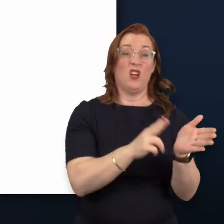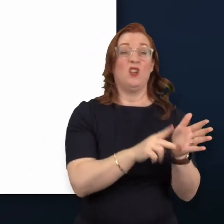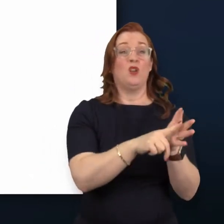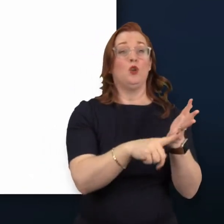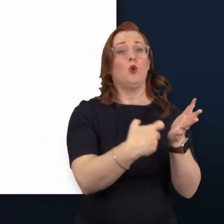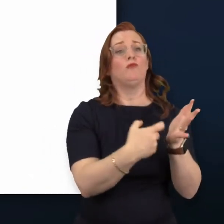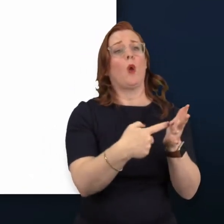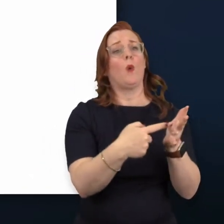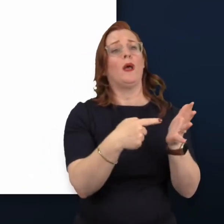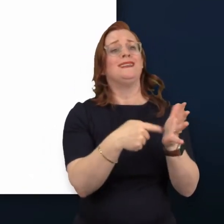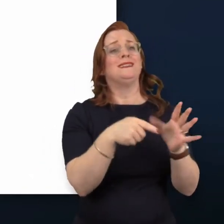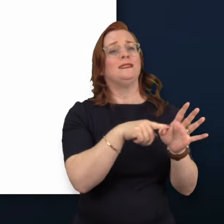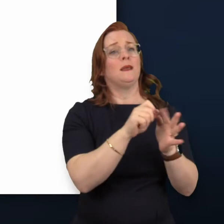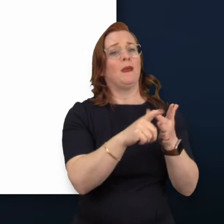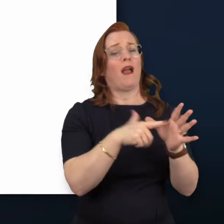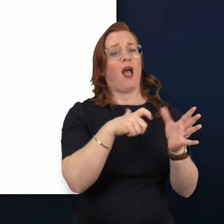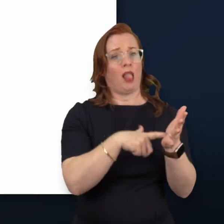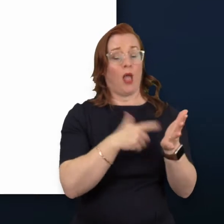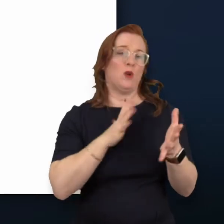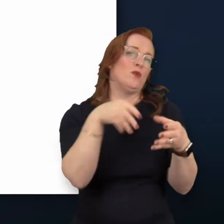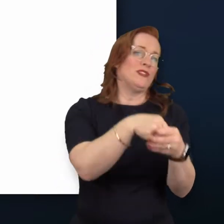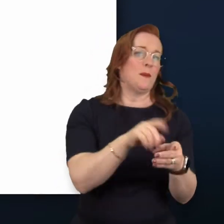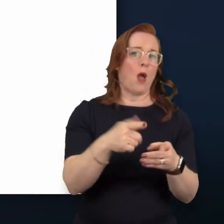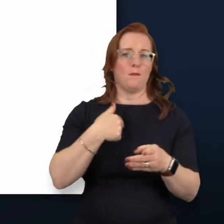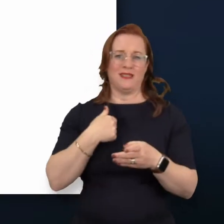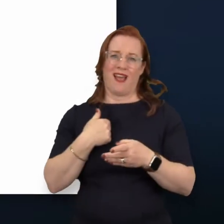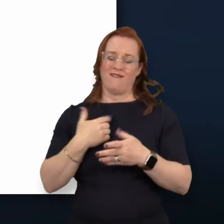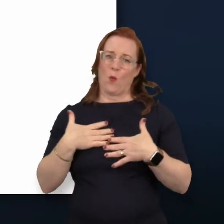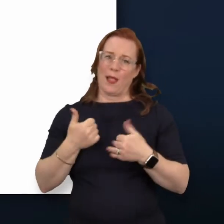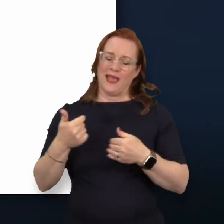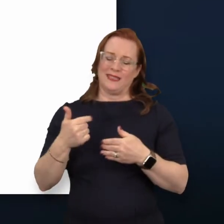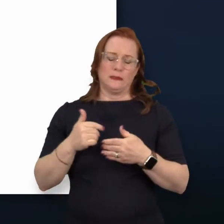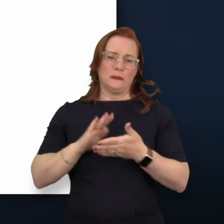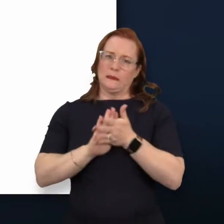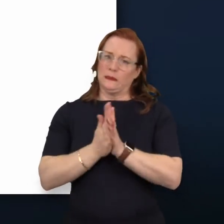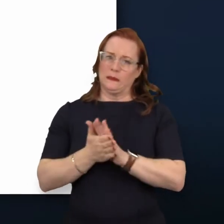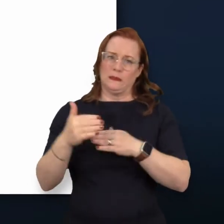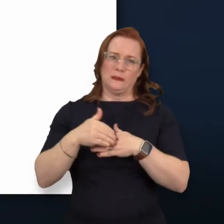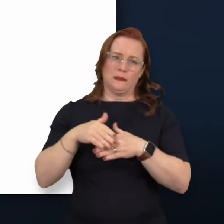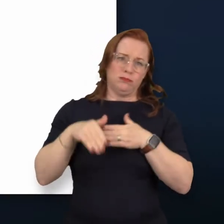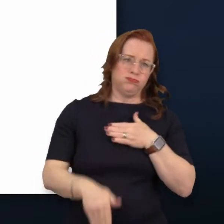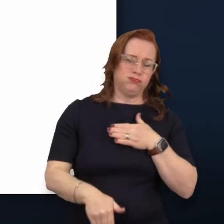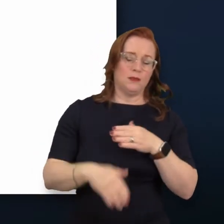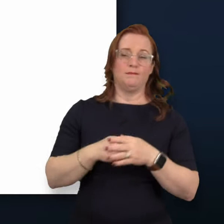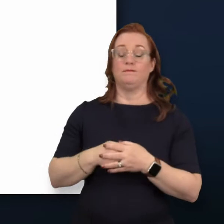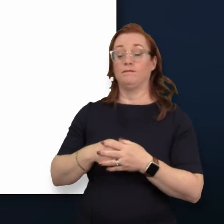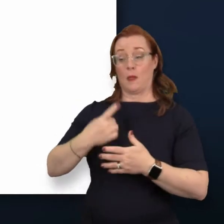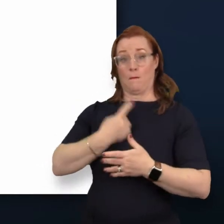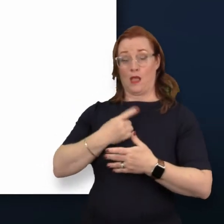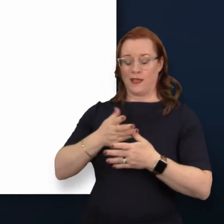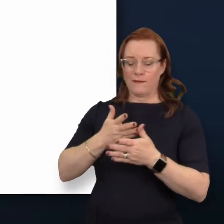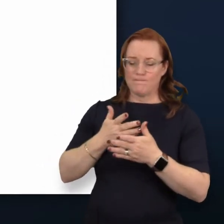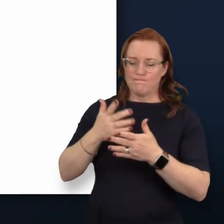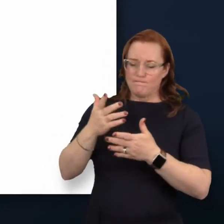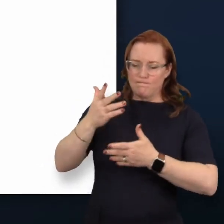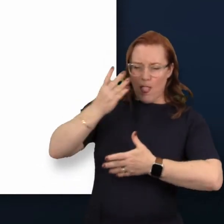at a high cost to my wellbeing. Learning about autism and neurodiversity helped me to understand